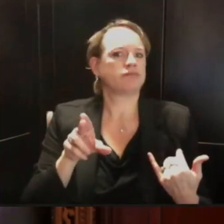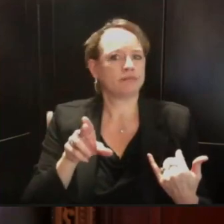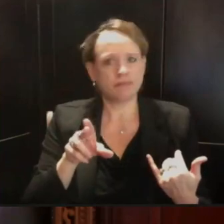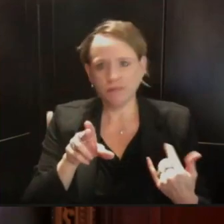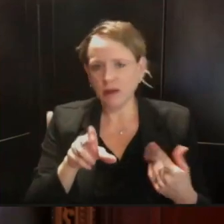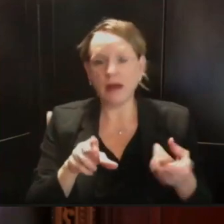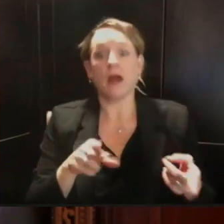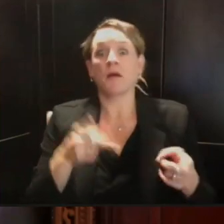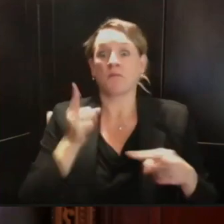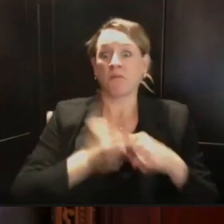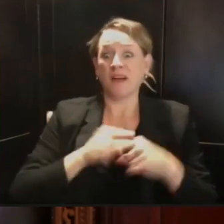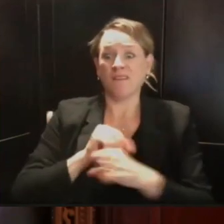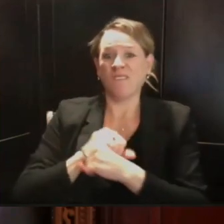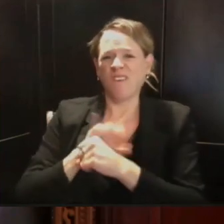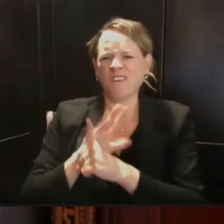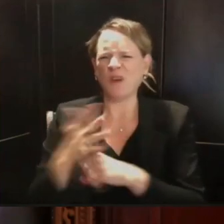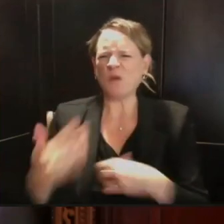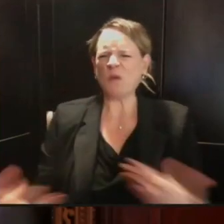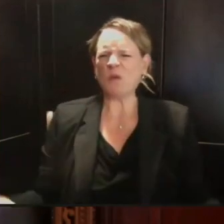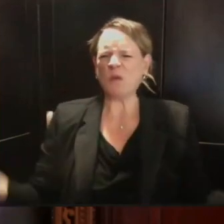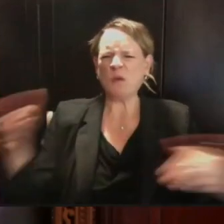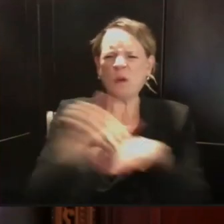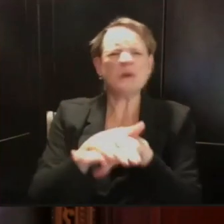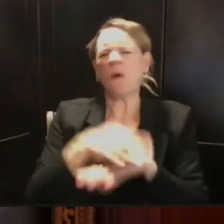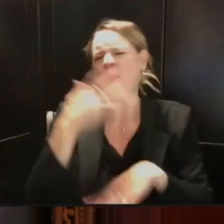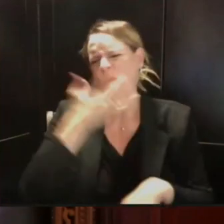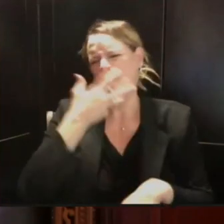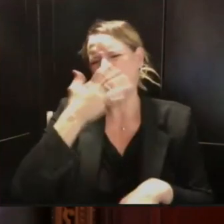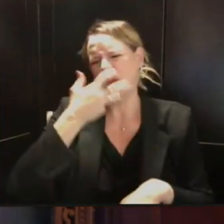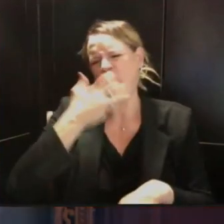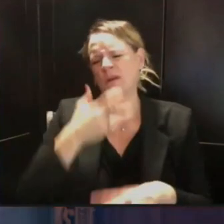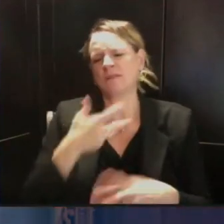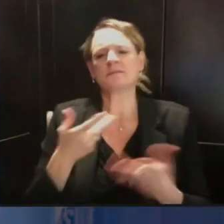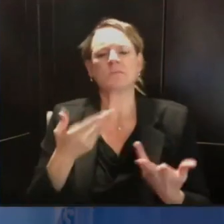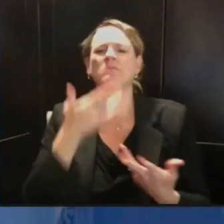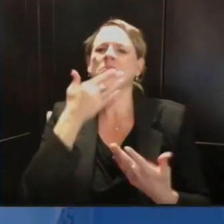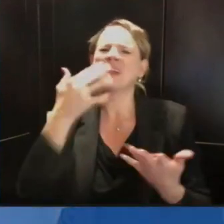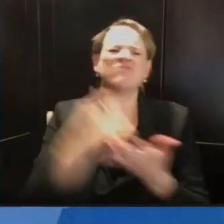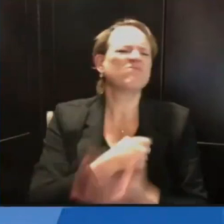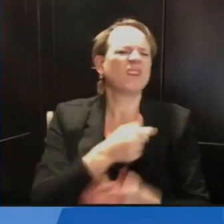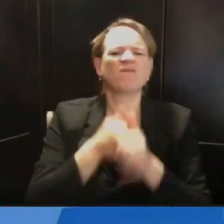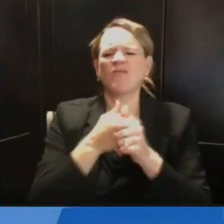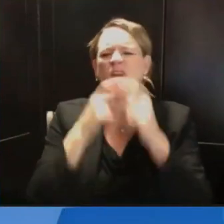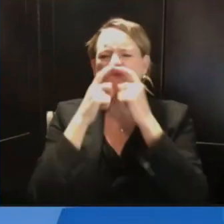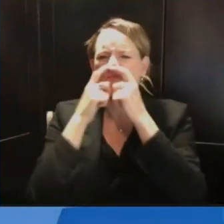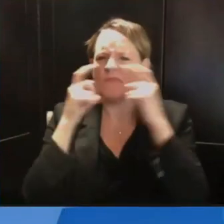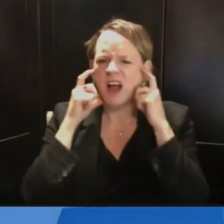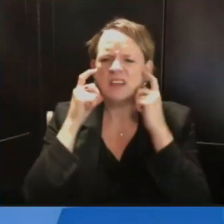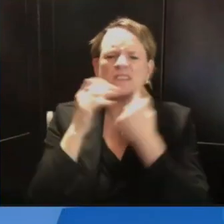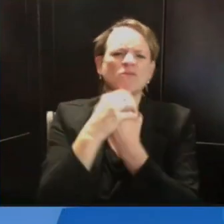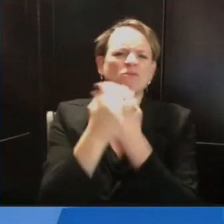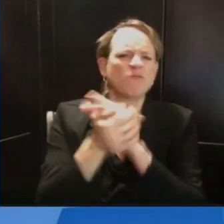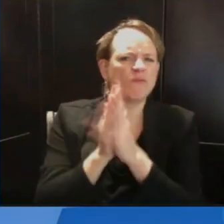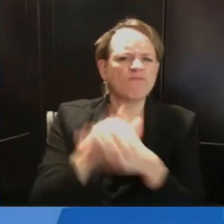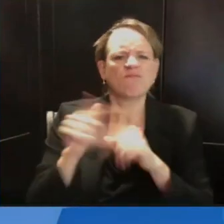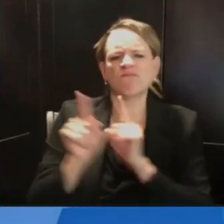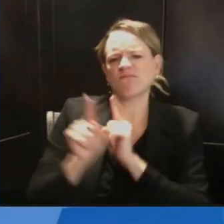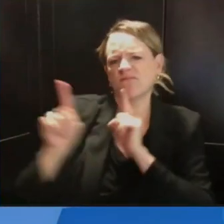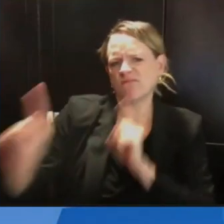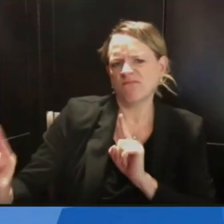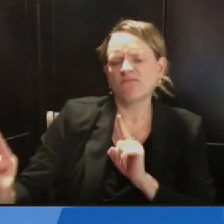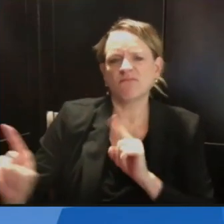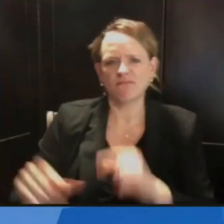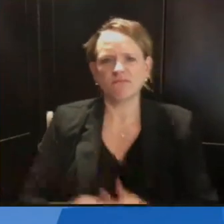make it as low of a risk as we can. Thank you, Mitchell. Now to Mason Dowling from WAOW-TV in